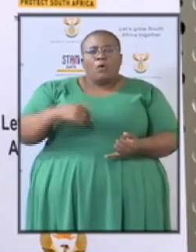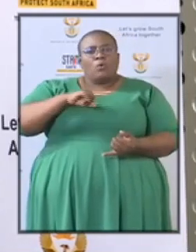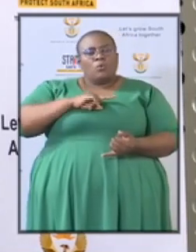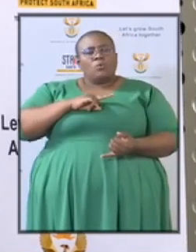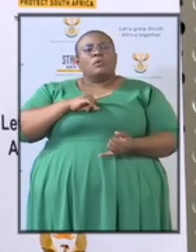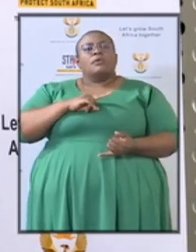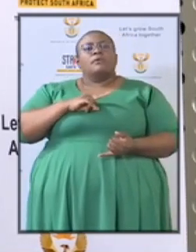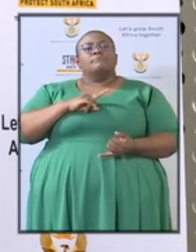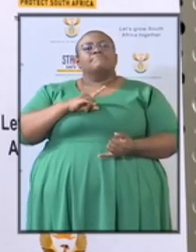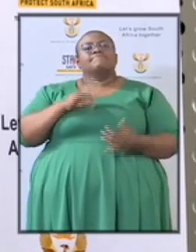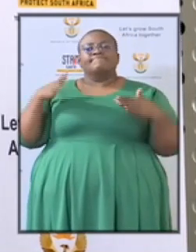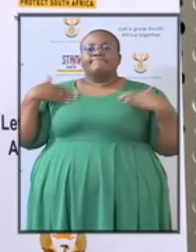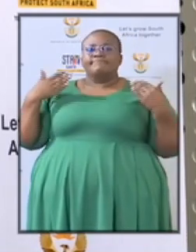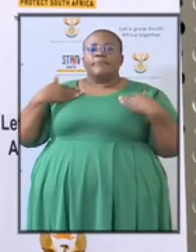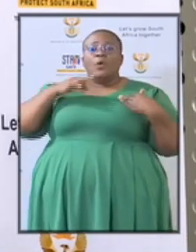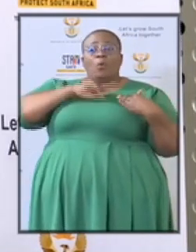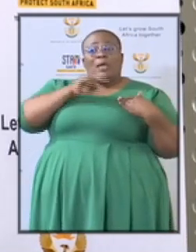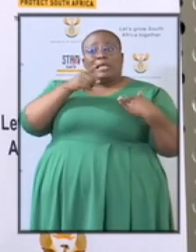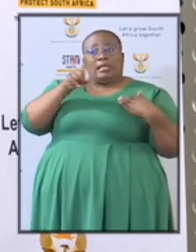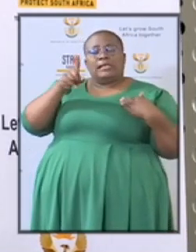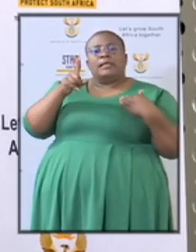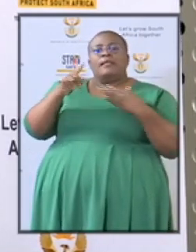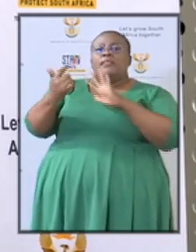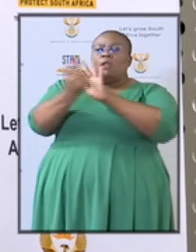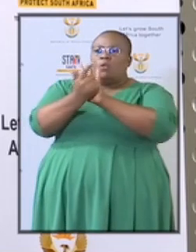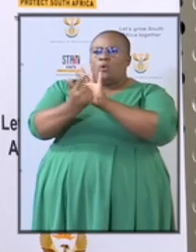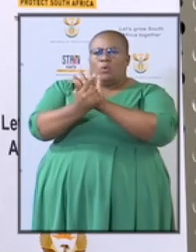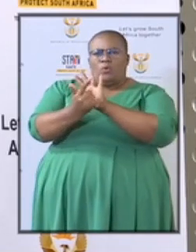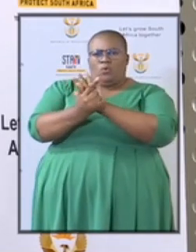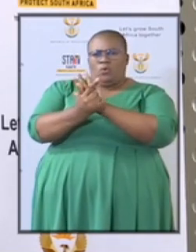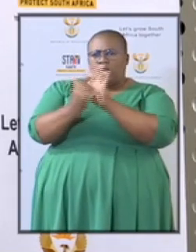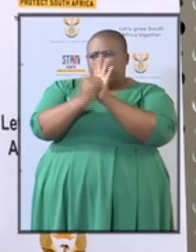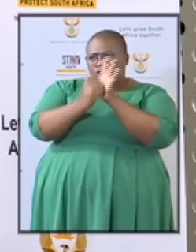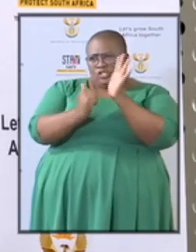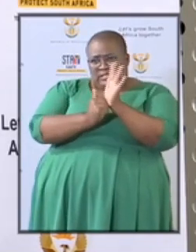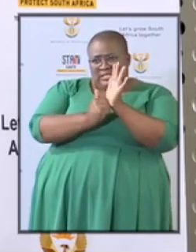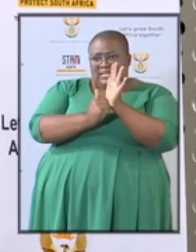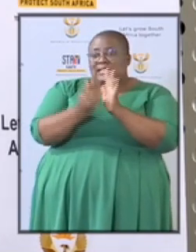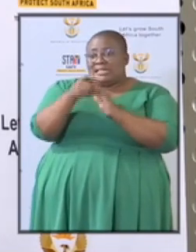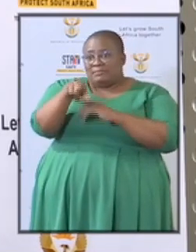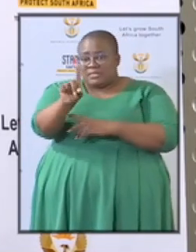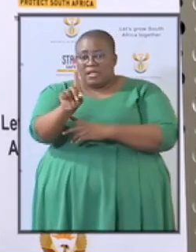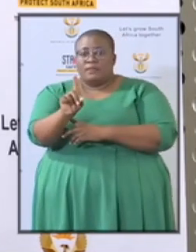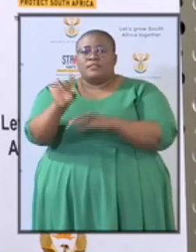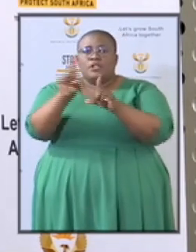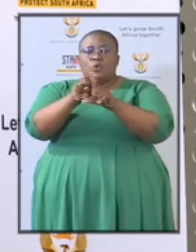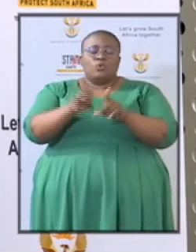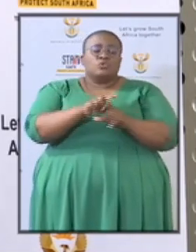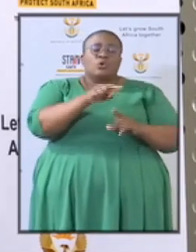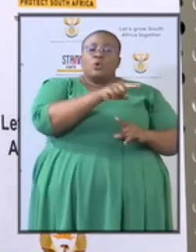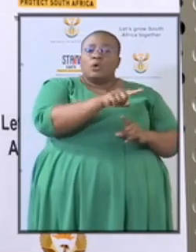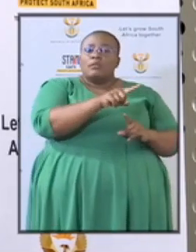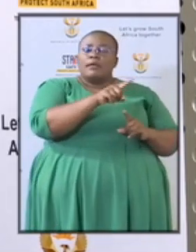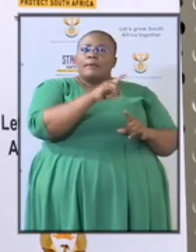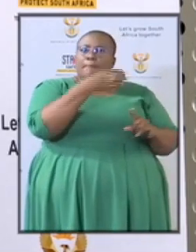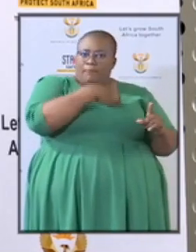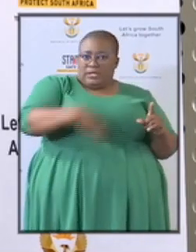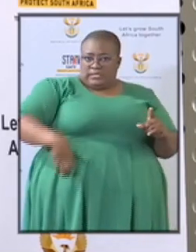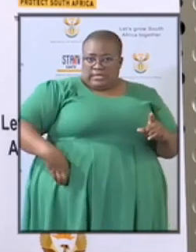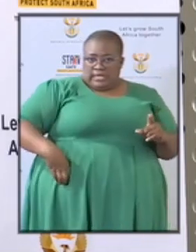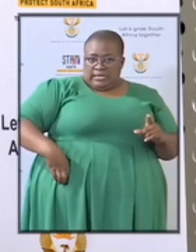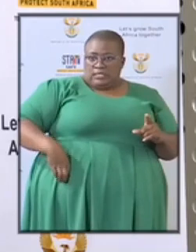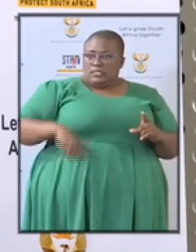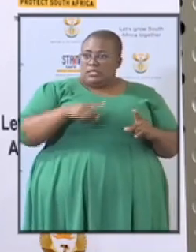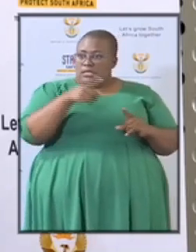the fact that the law enforcement agencies on their own and through the coordination that the president did are cooperating they are working